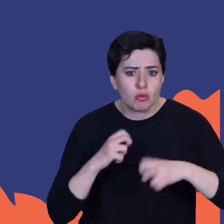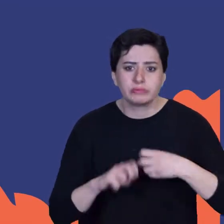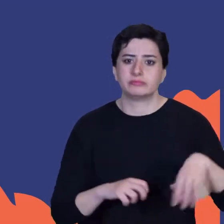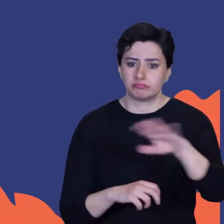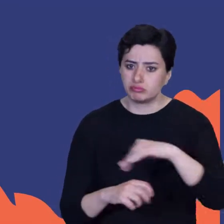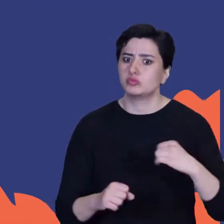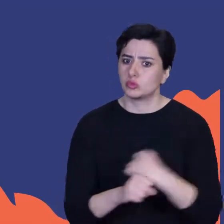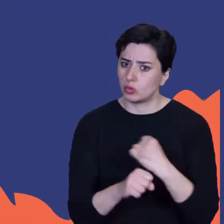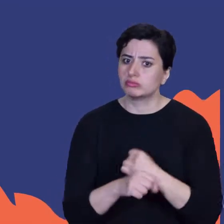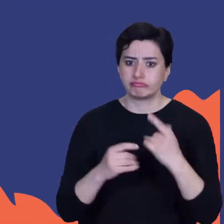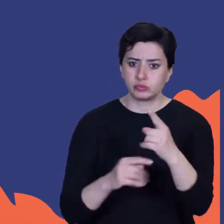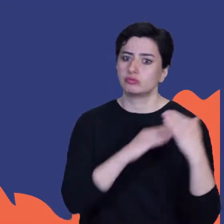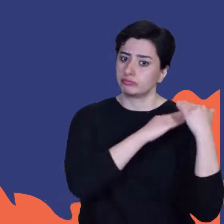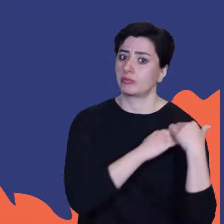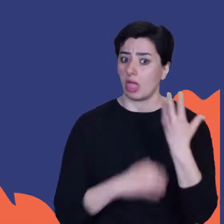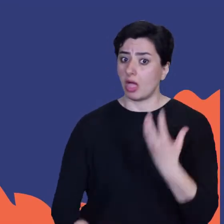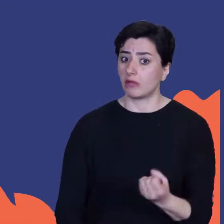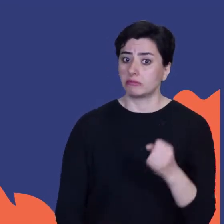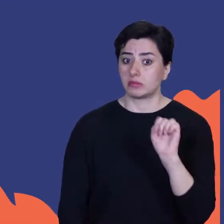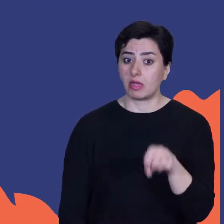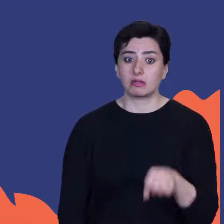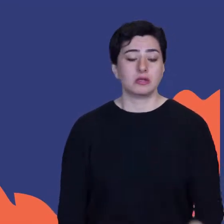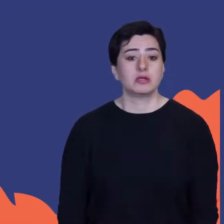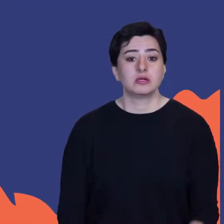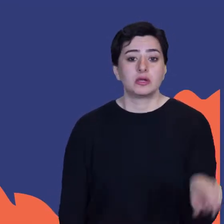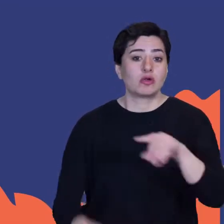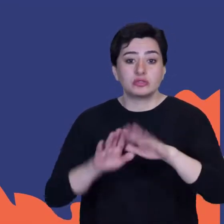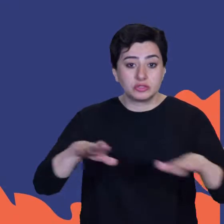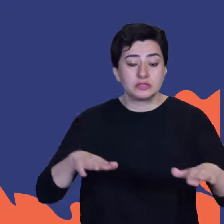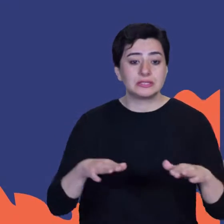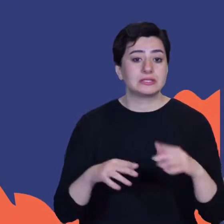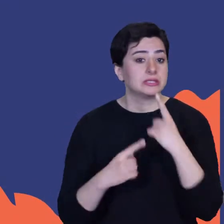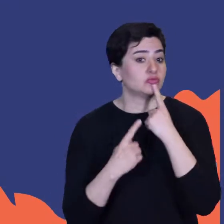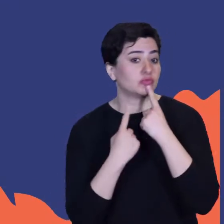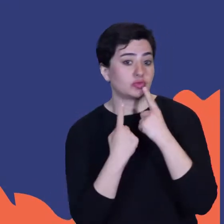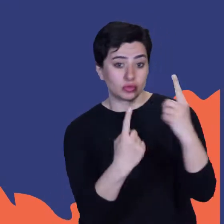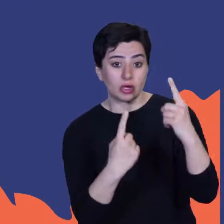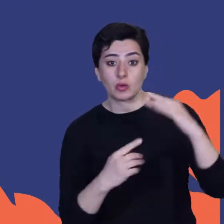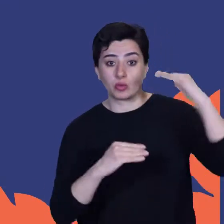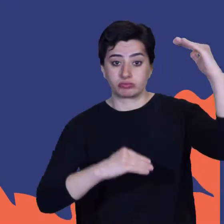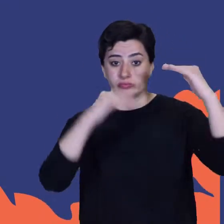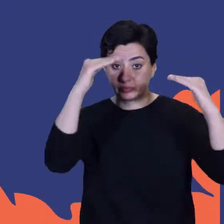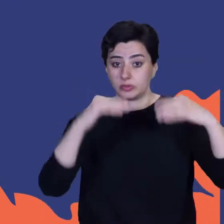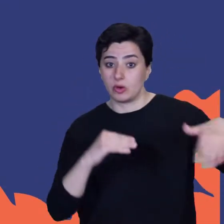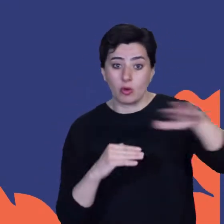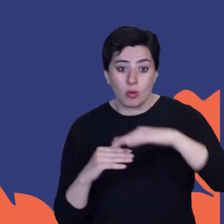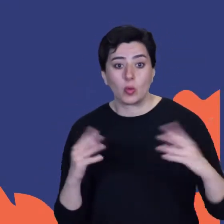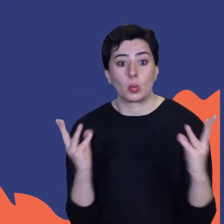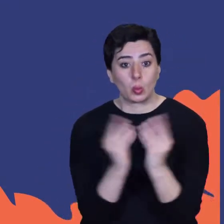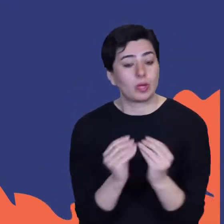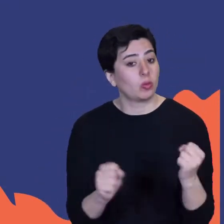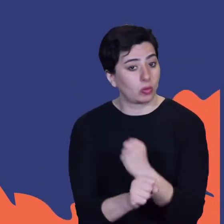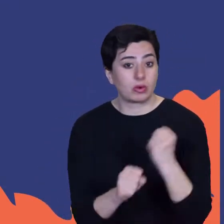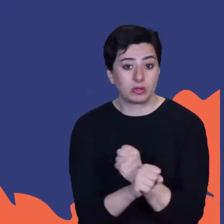role in their own protection. When children speak out and their needs are prioritized, they contribute to long-term